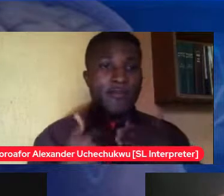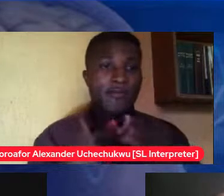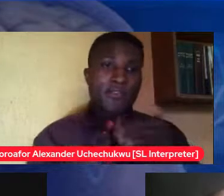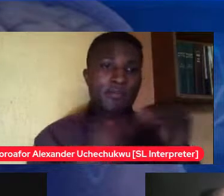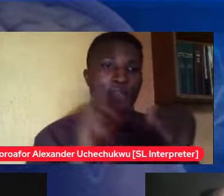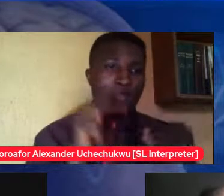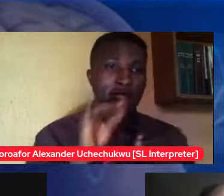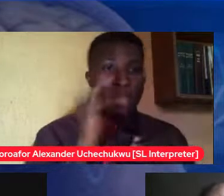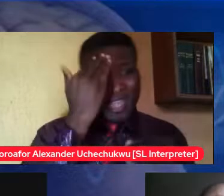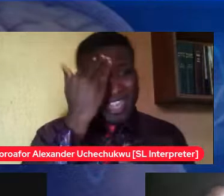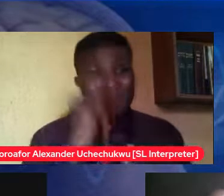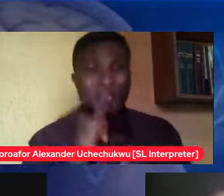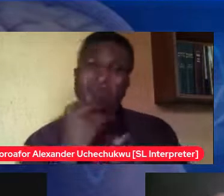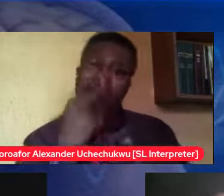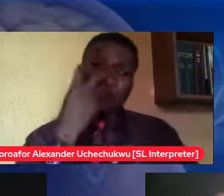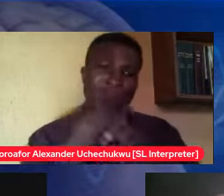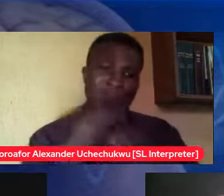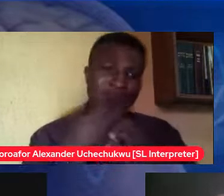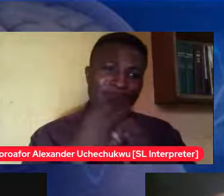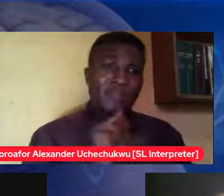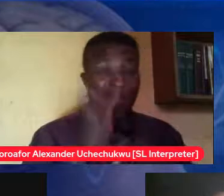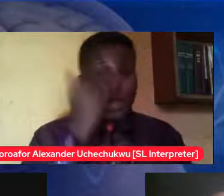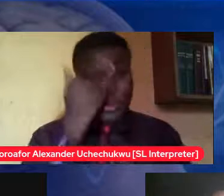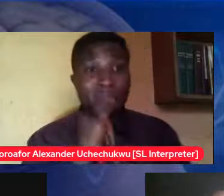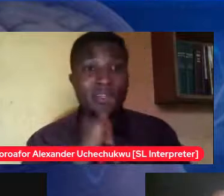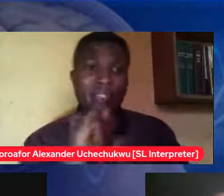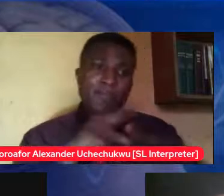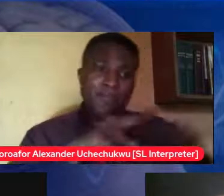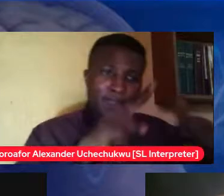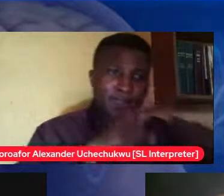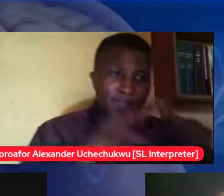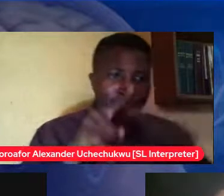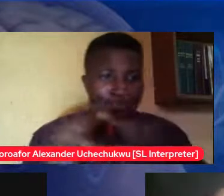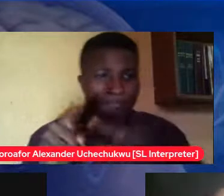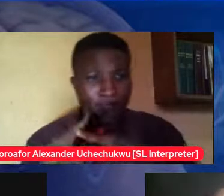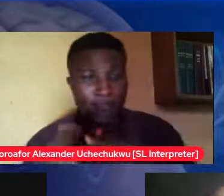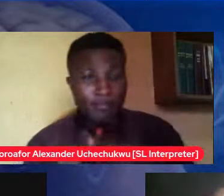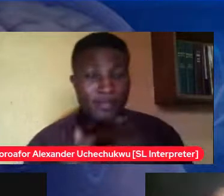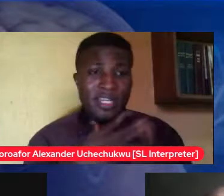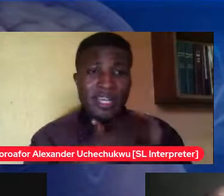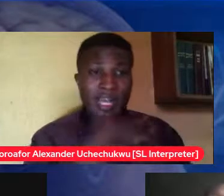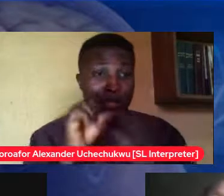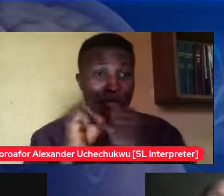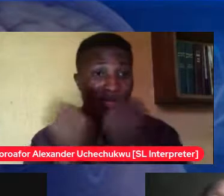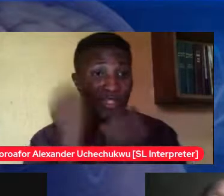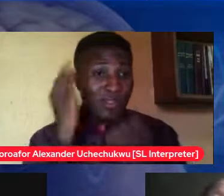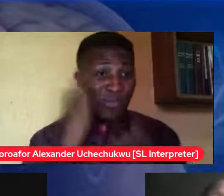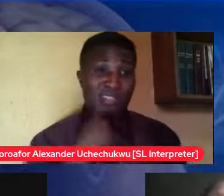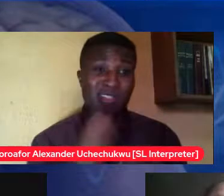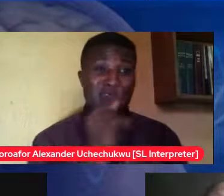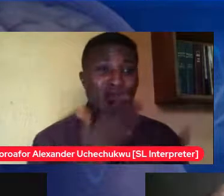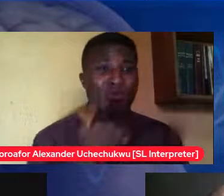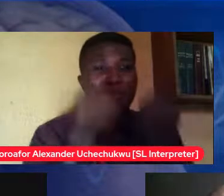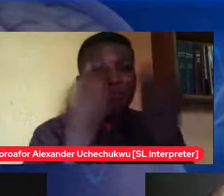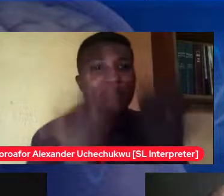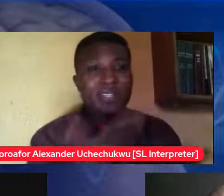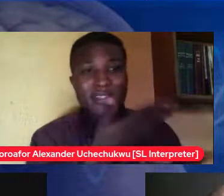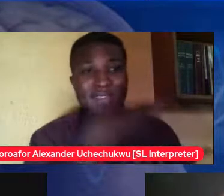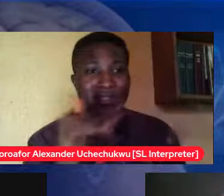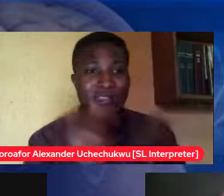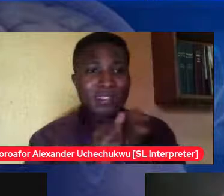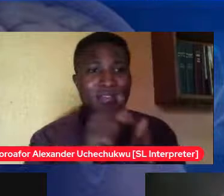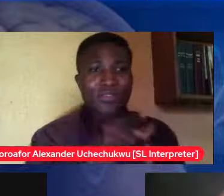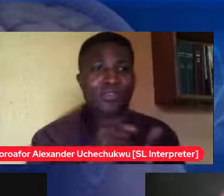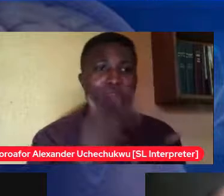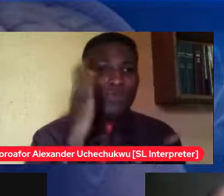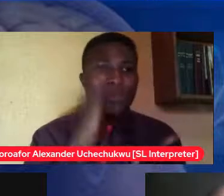i know that there are spectrums and it's and society will tell you a million things that you shouldn't expect of your child but again